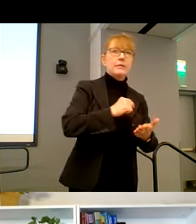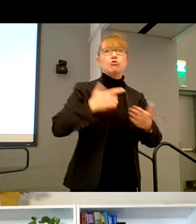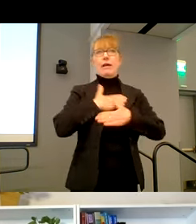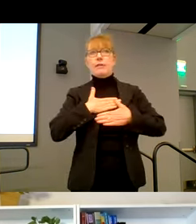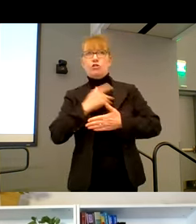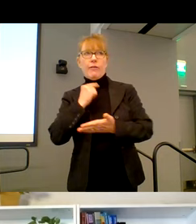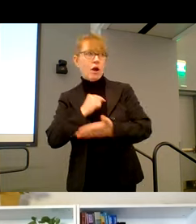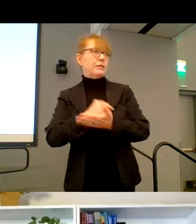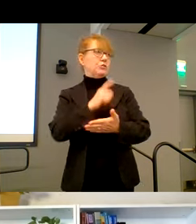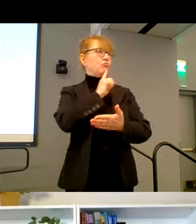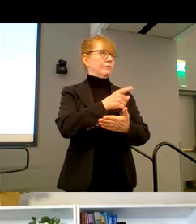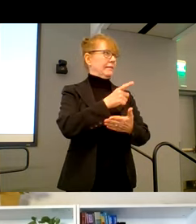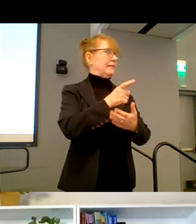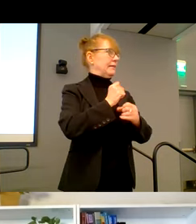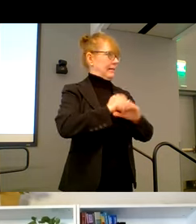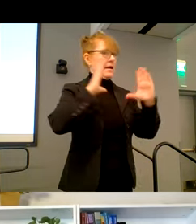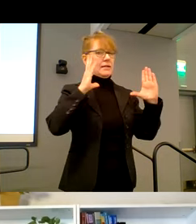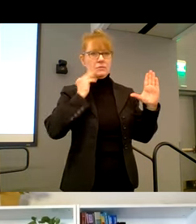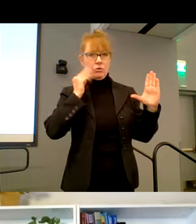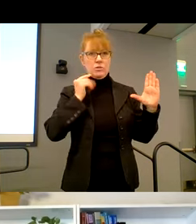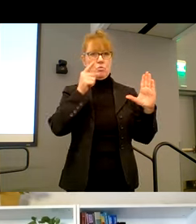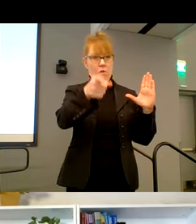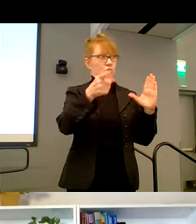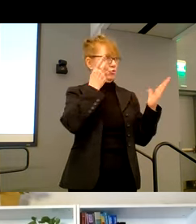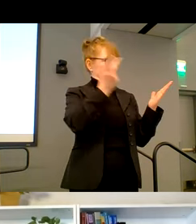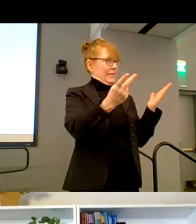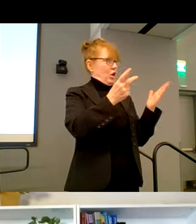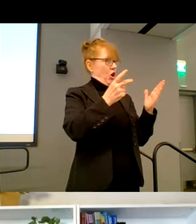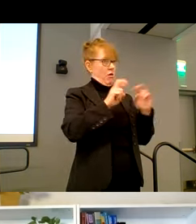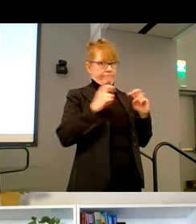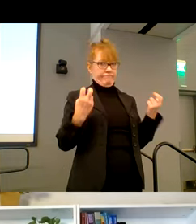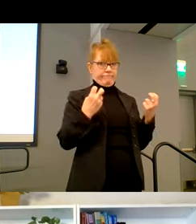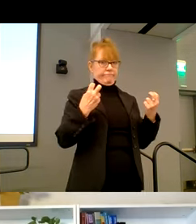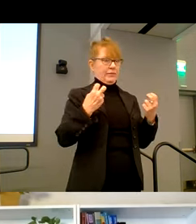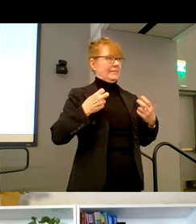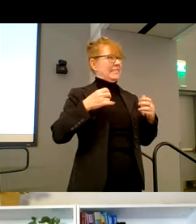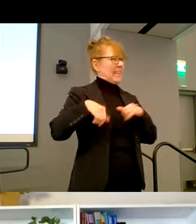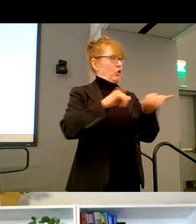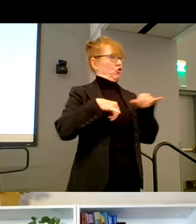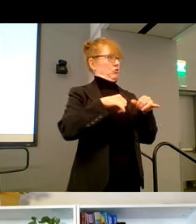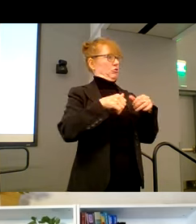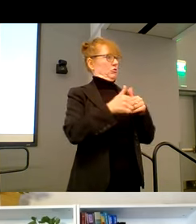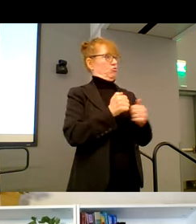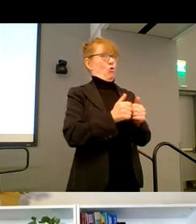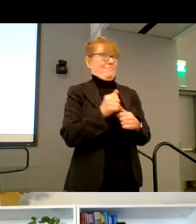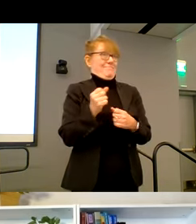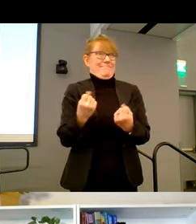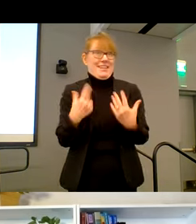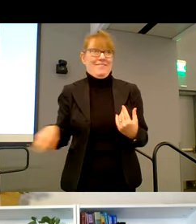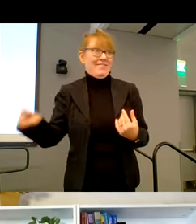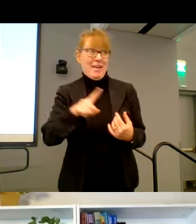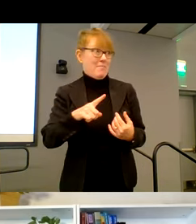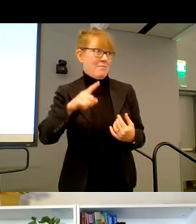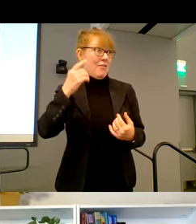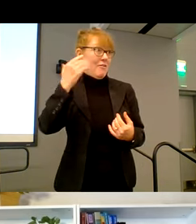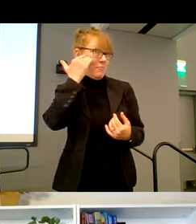to really experience rocket league here, which you see on the screen, uh, with the standard controllers, because a lot of them are familiar with games themselves. And